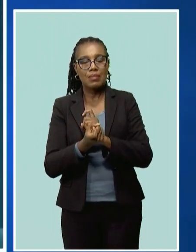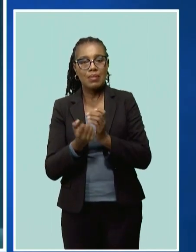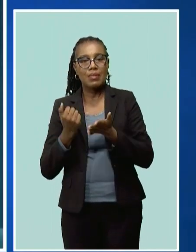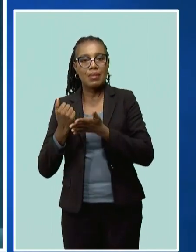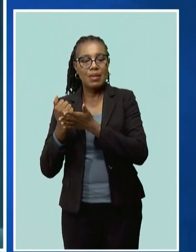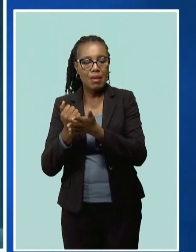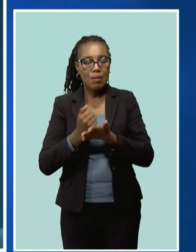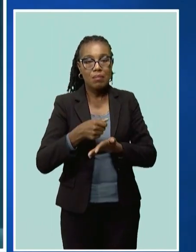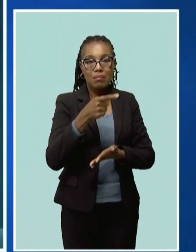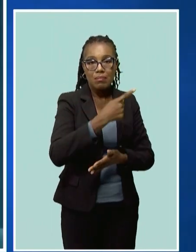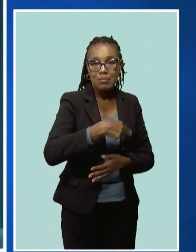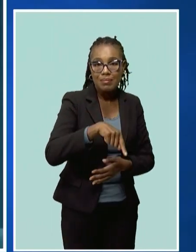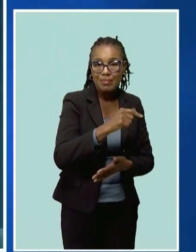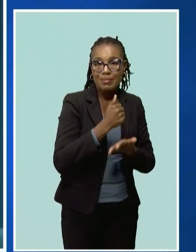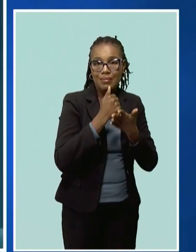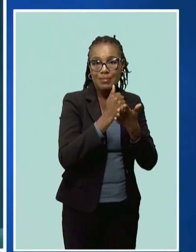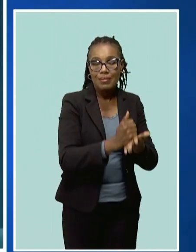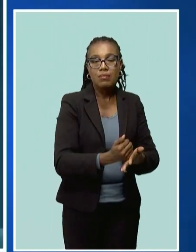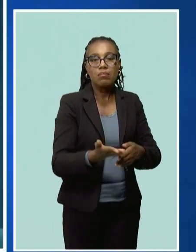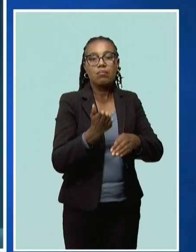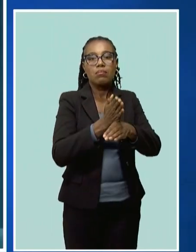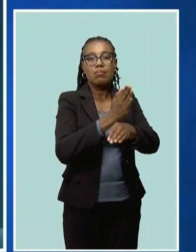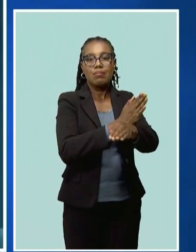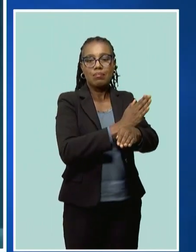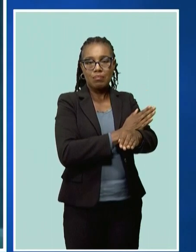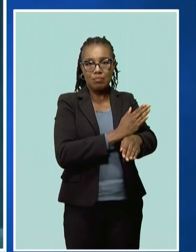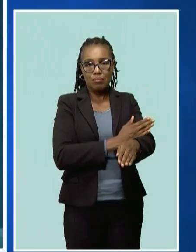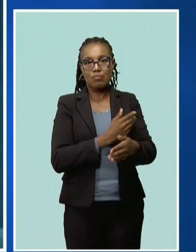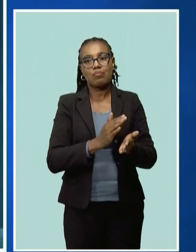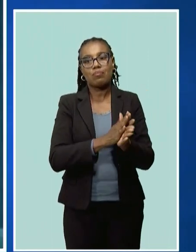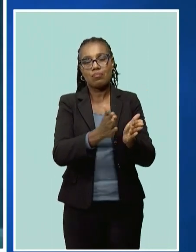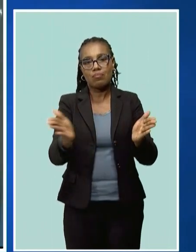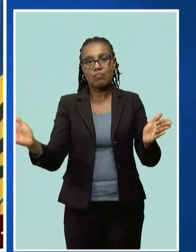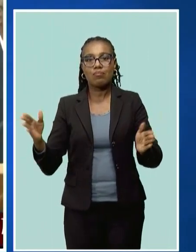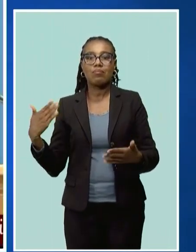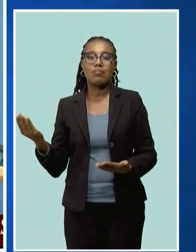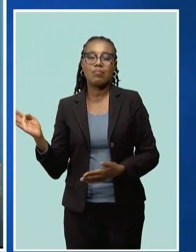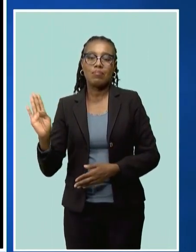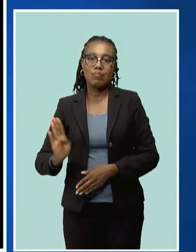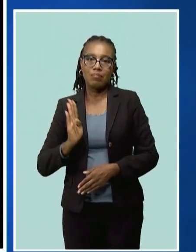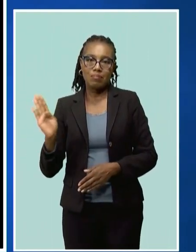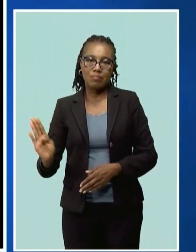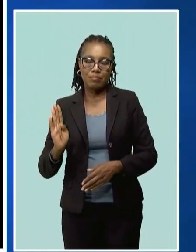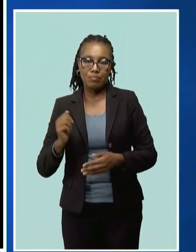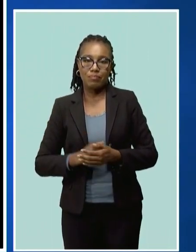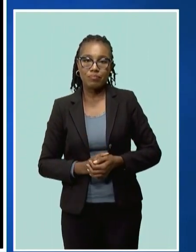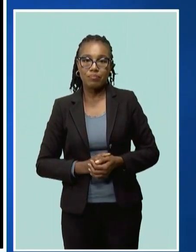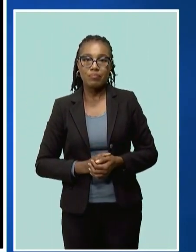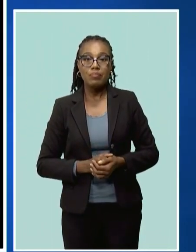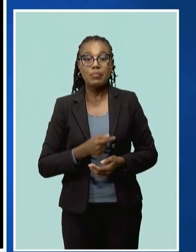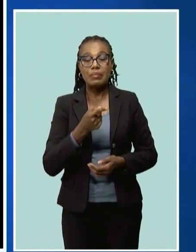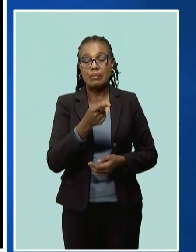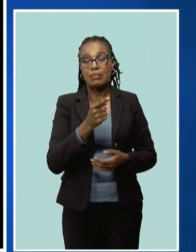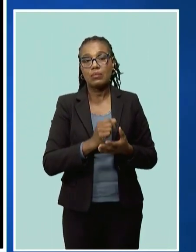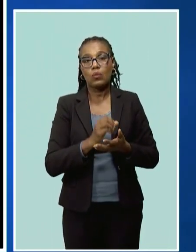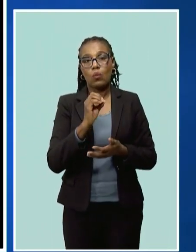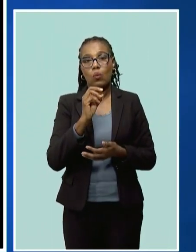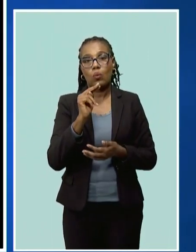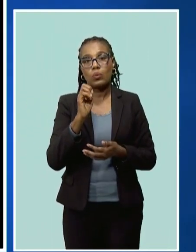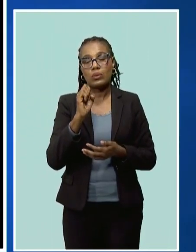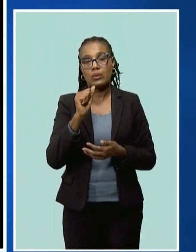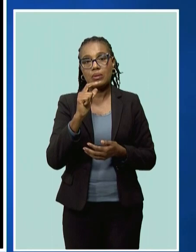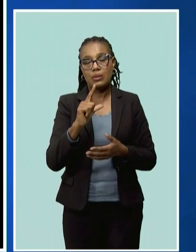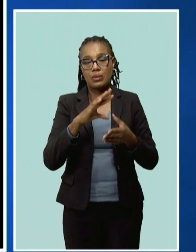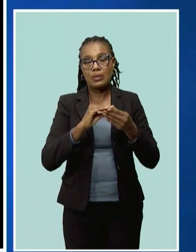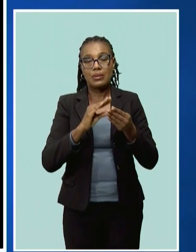workforce, and by extension, Barbados. CEDUSAB President Edwin O'Neill announced his retirement from the organisation